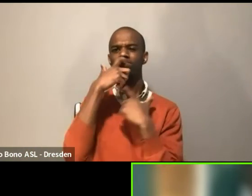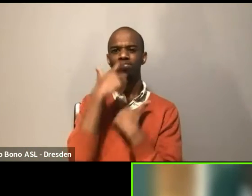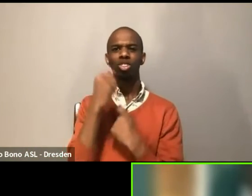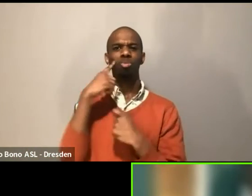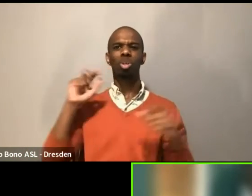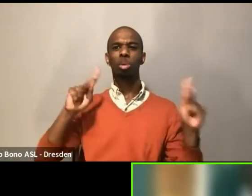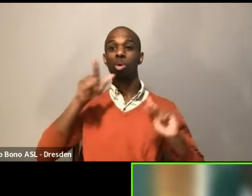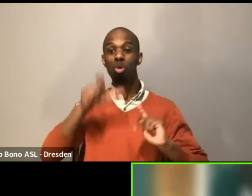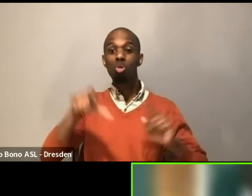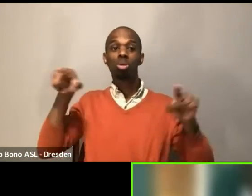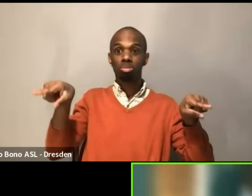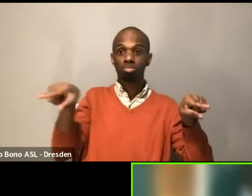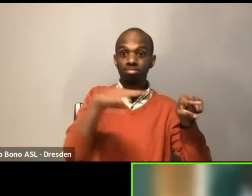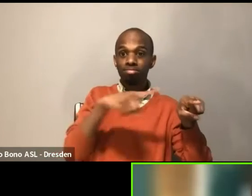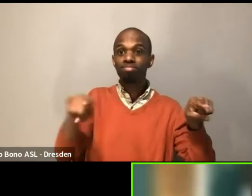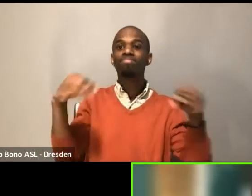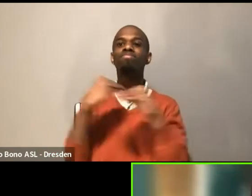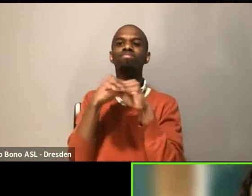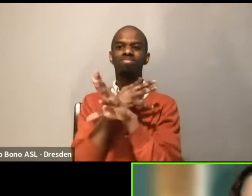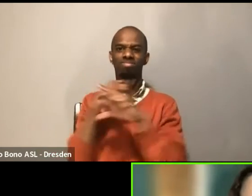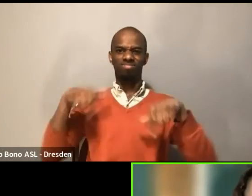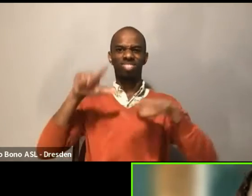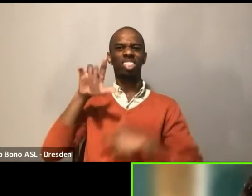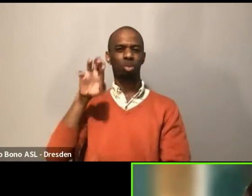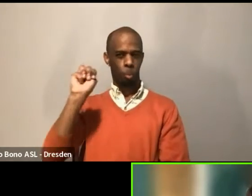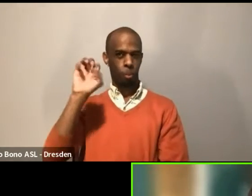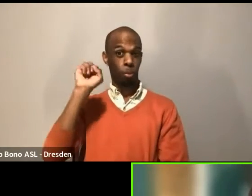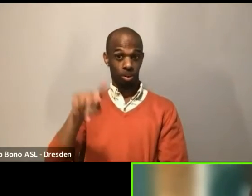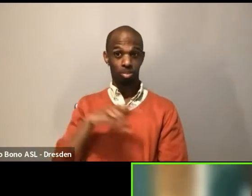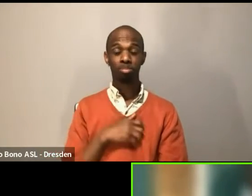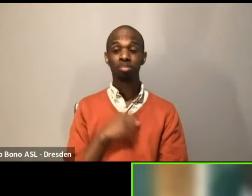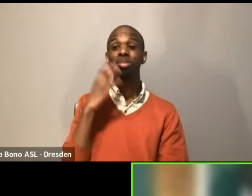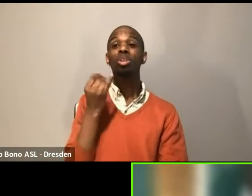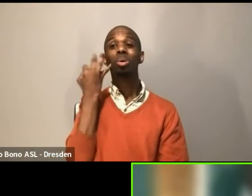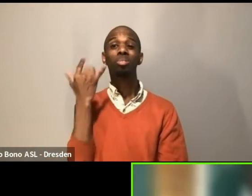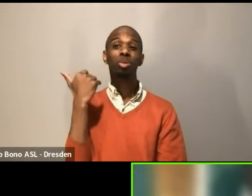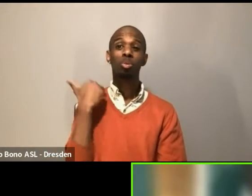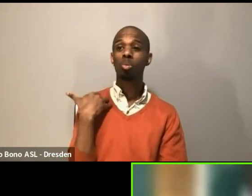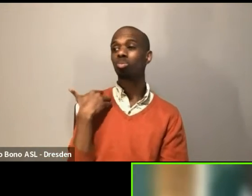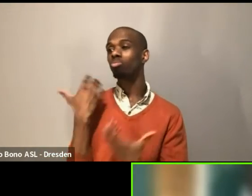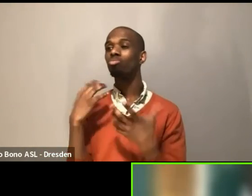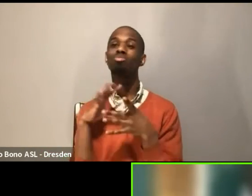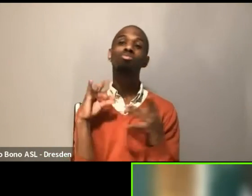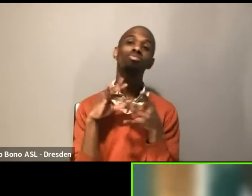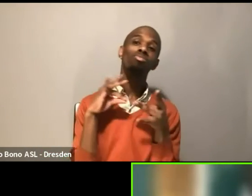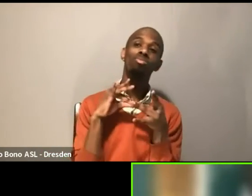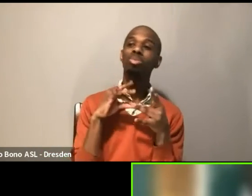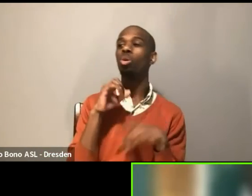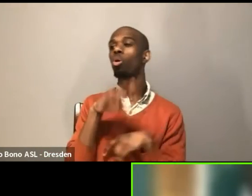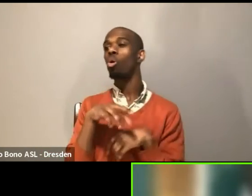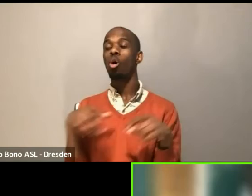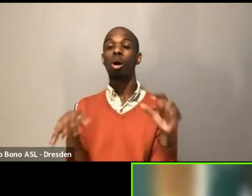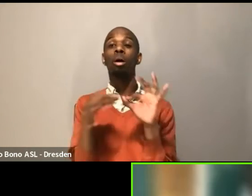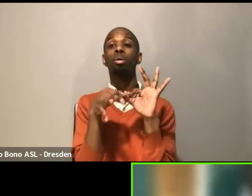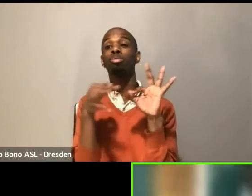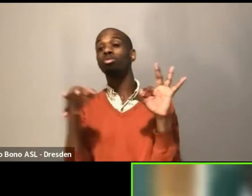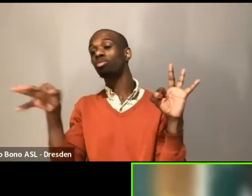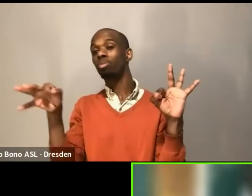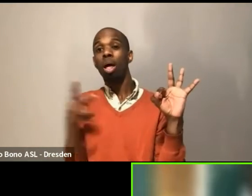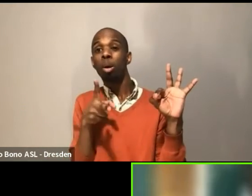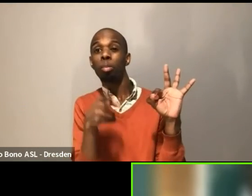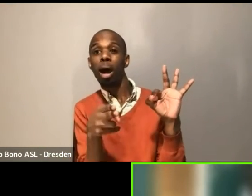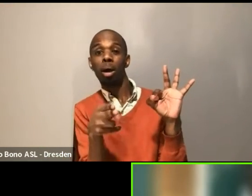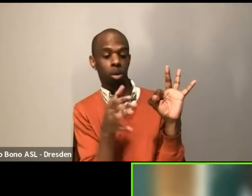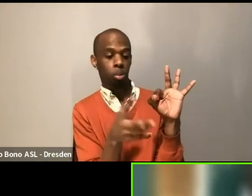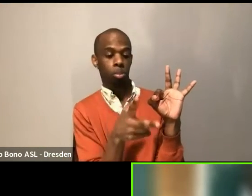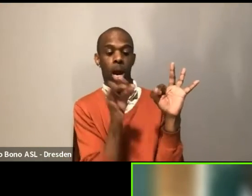room. So please, like, if you want to share anything fully formed or not, and just to uplift what Rachel said as well, if you want to share something